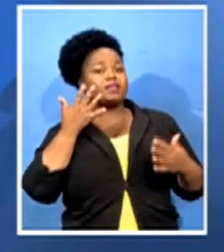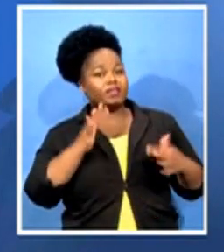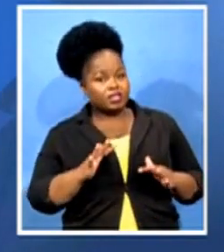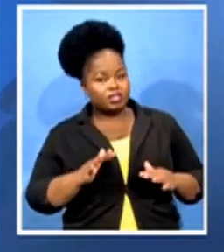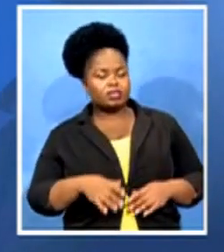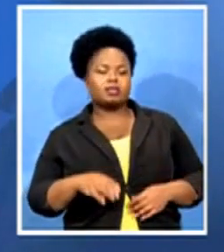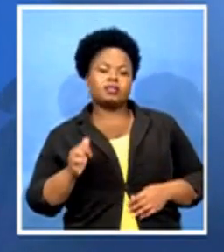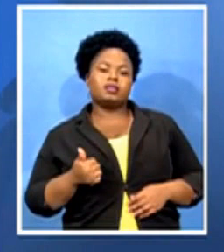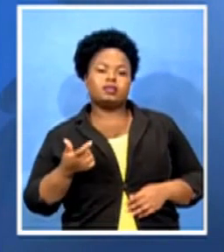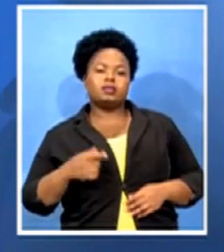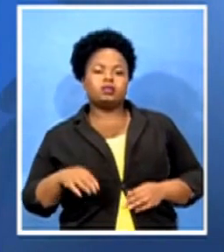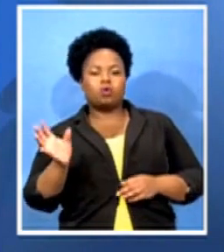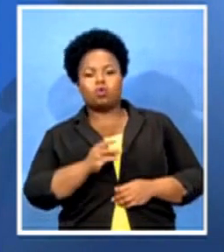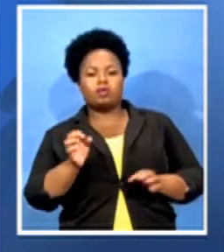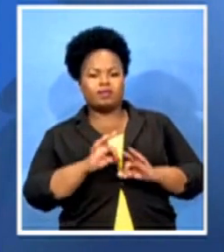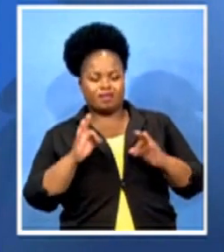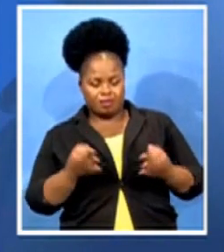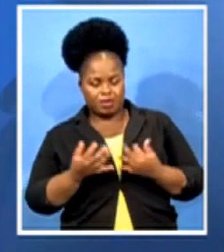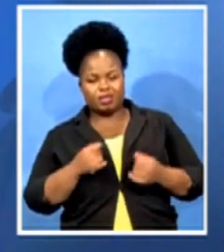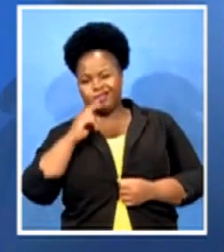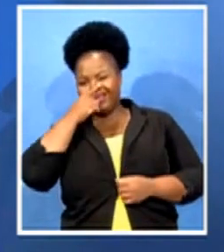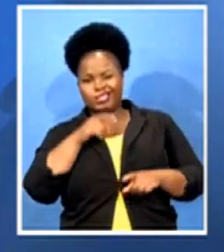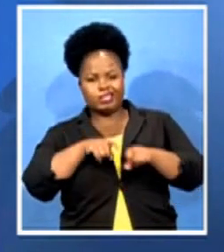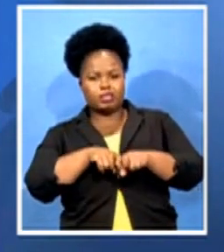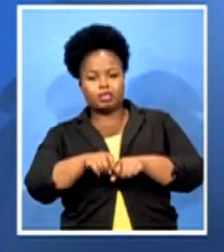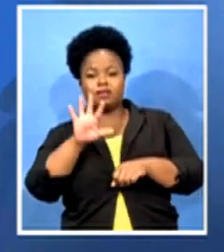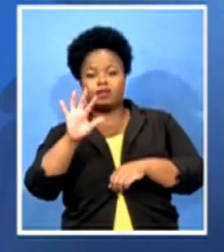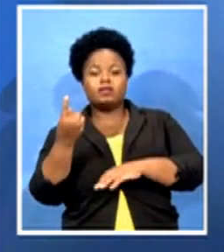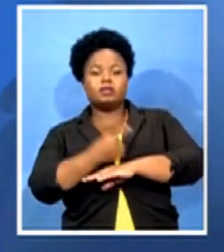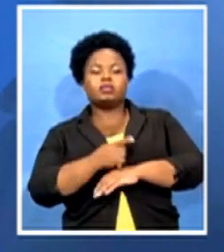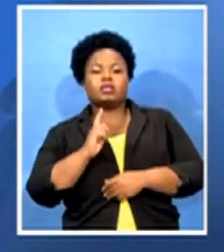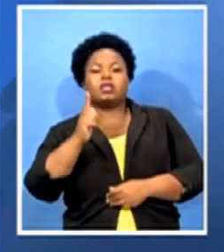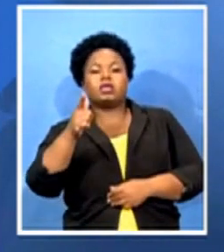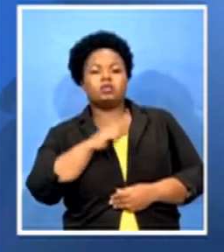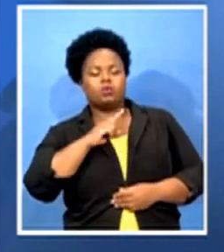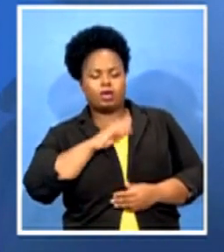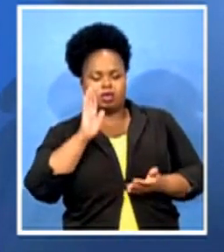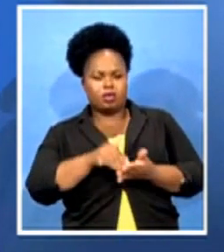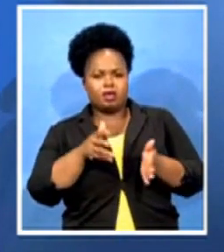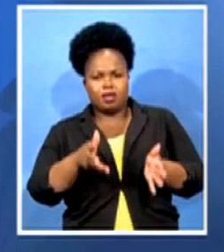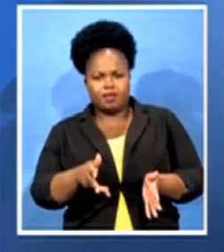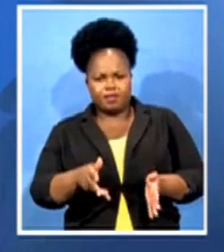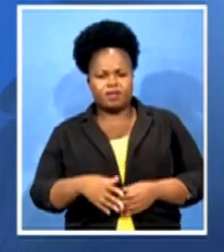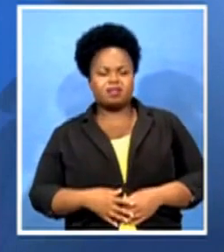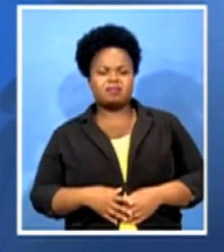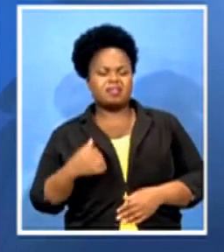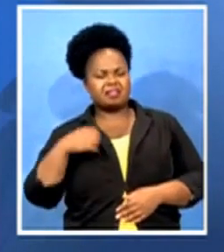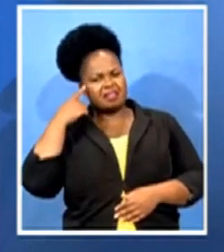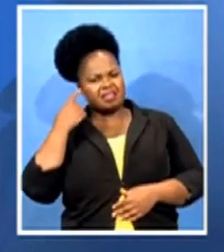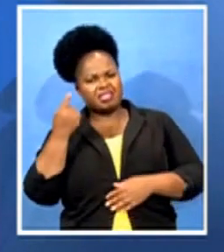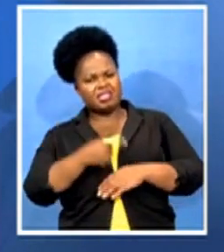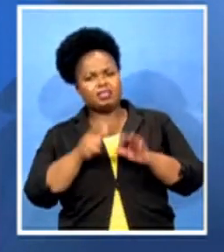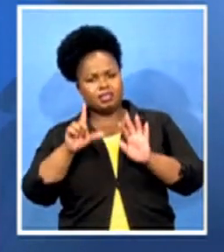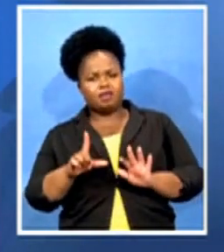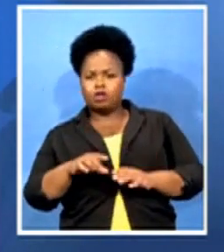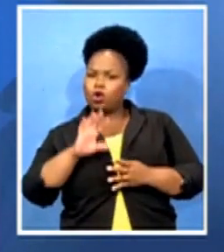now. Five days later since she has arrived, I think it's day seven now. They have all, the whole family, I think